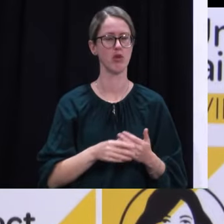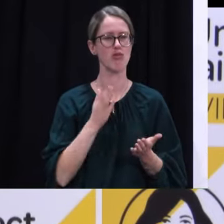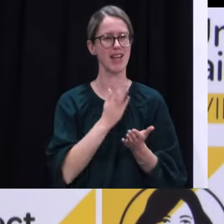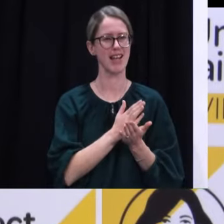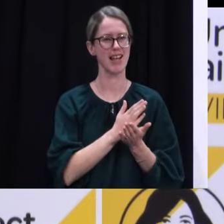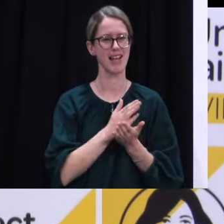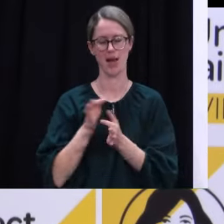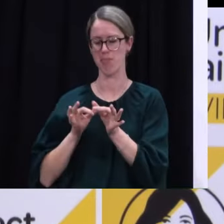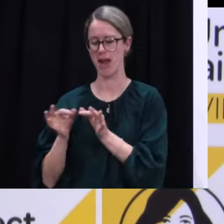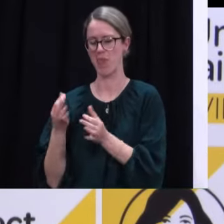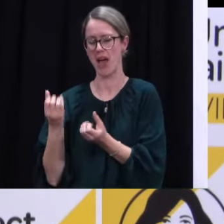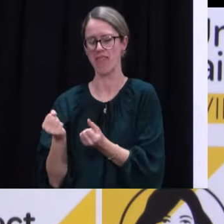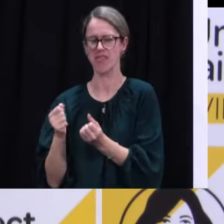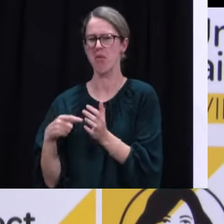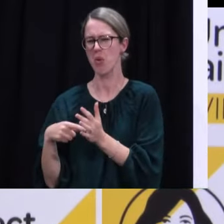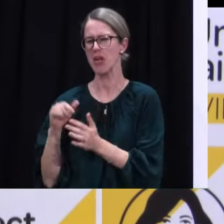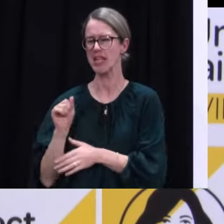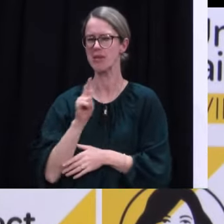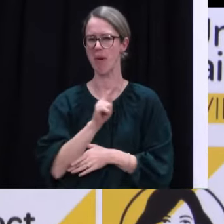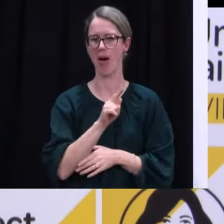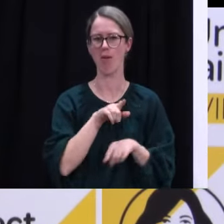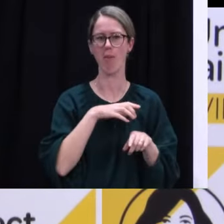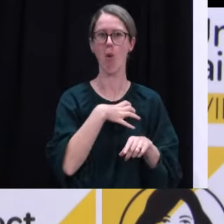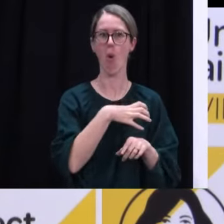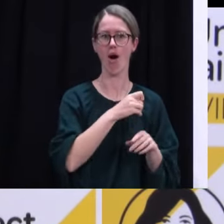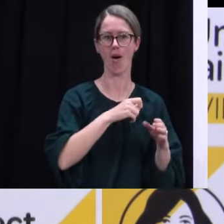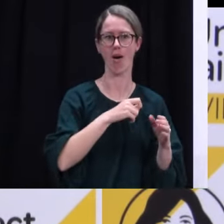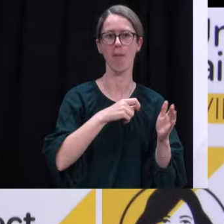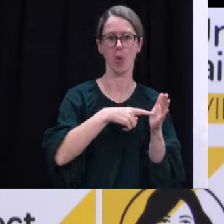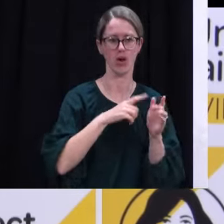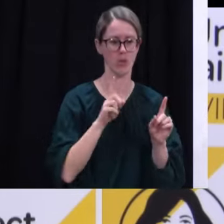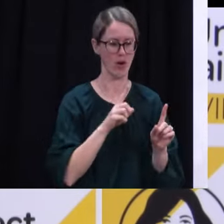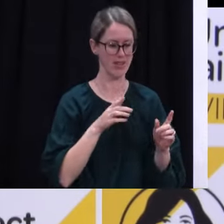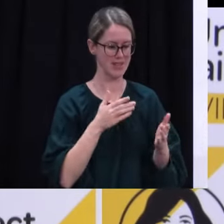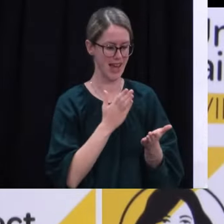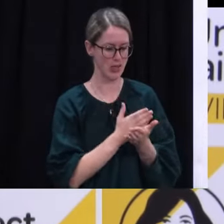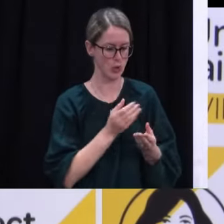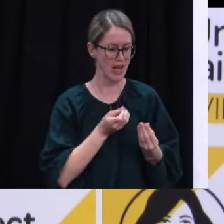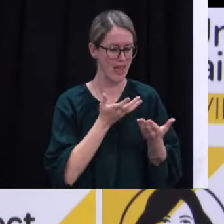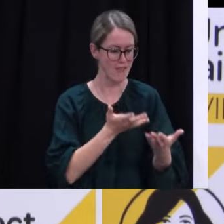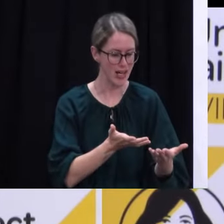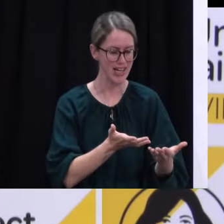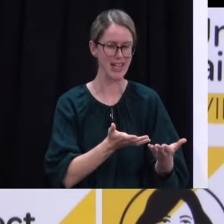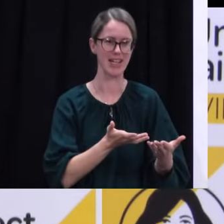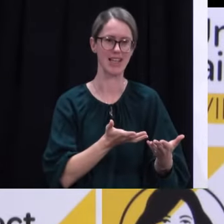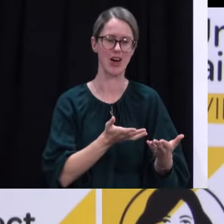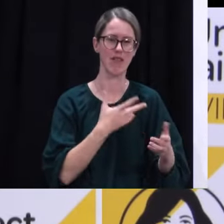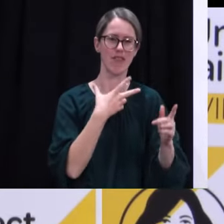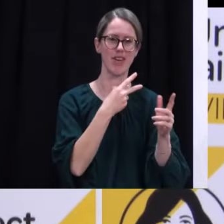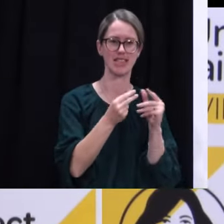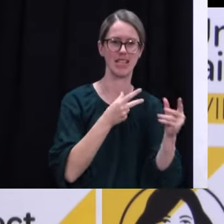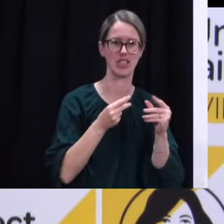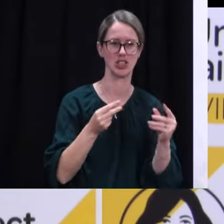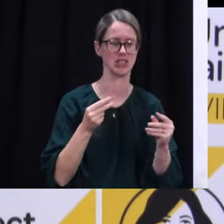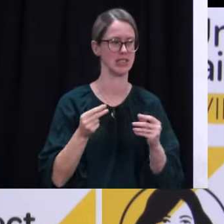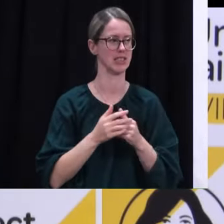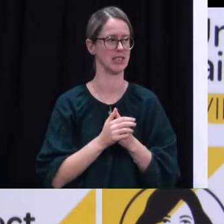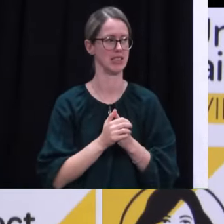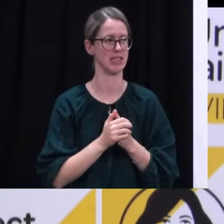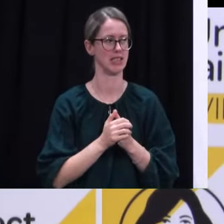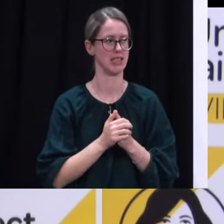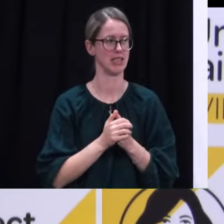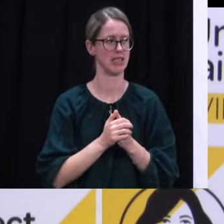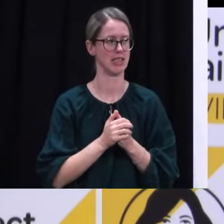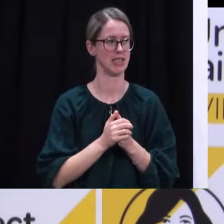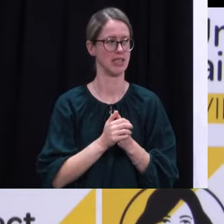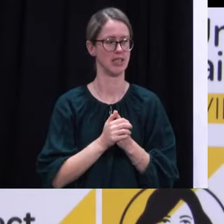those then translate into the actual operational delivery that is part of the DHB plans that they then provide to us to achieve what's in our